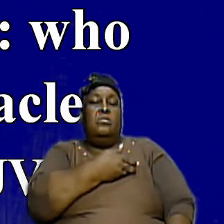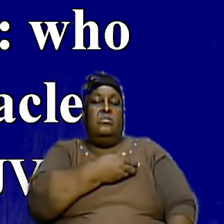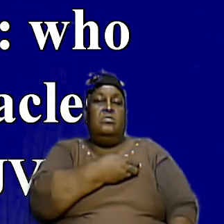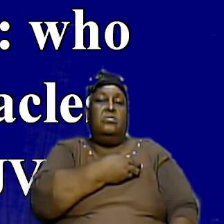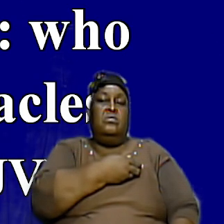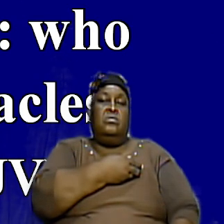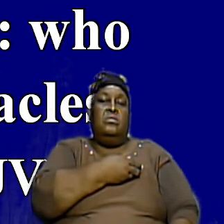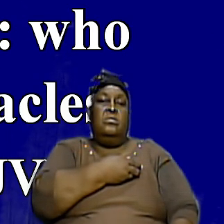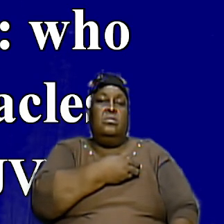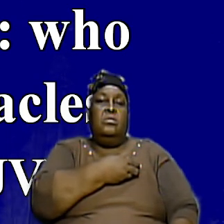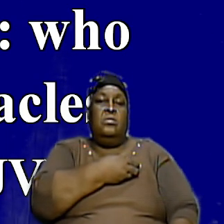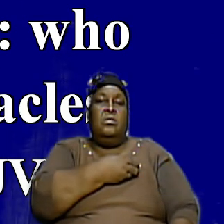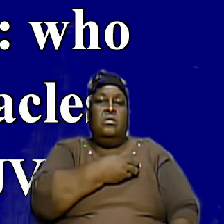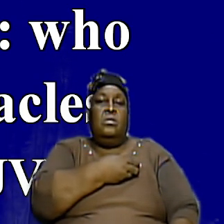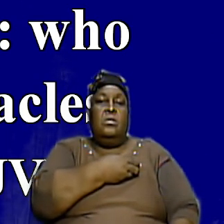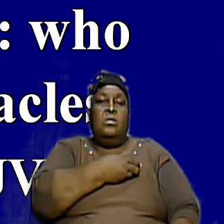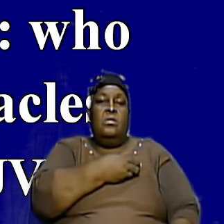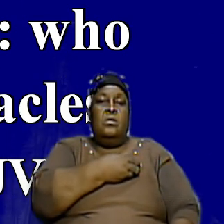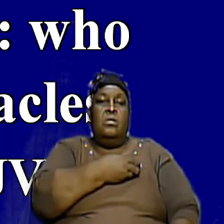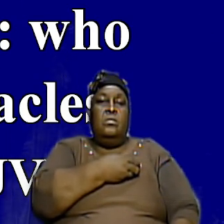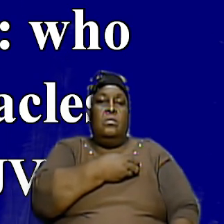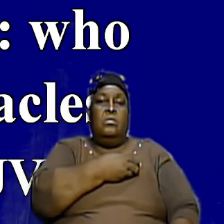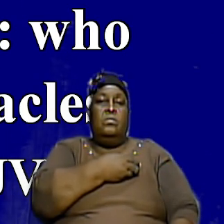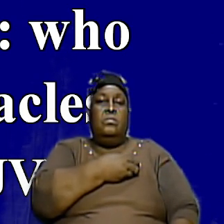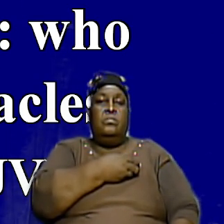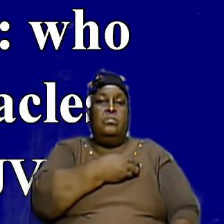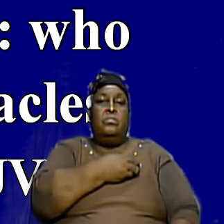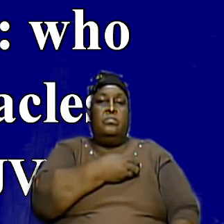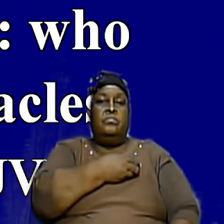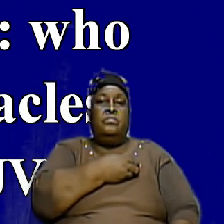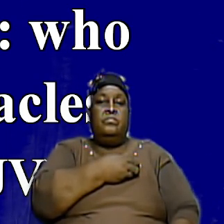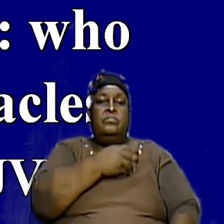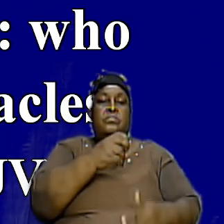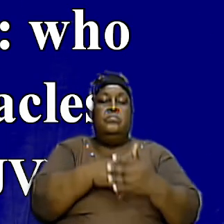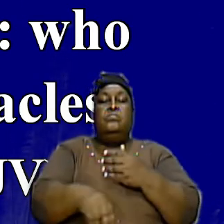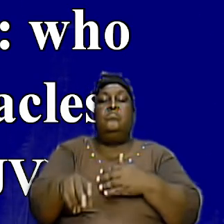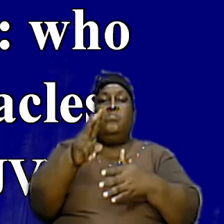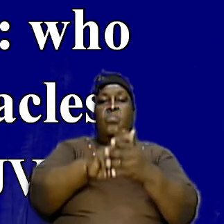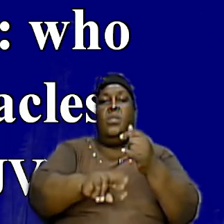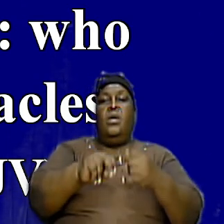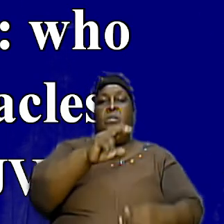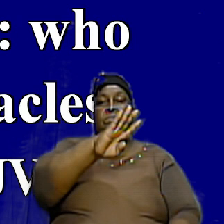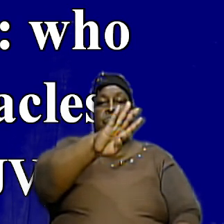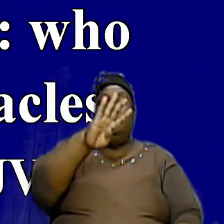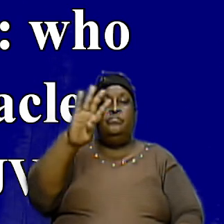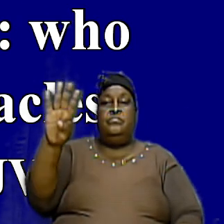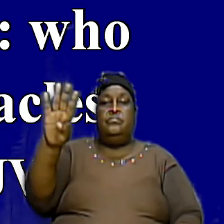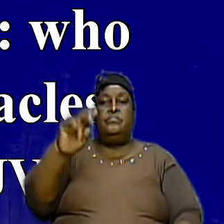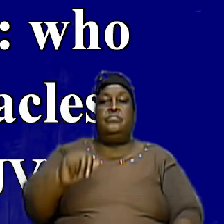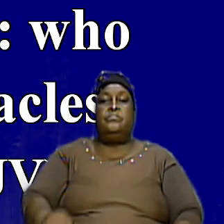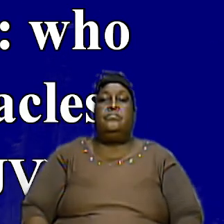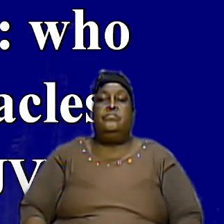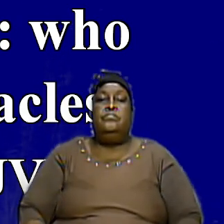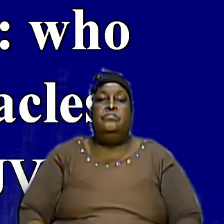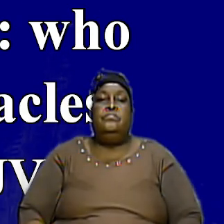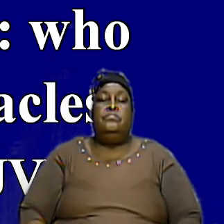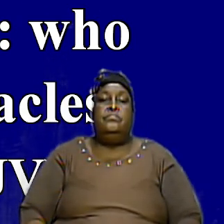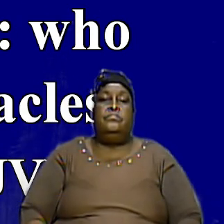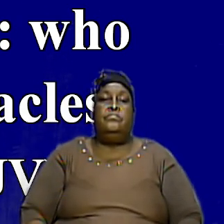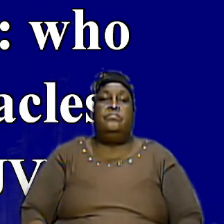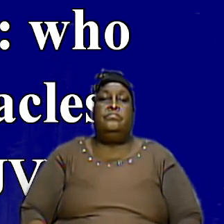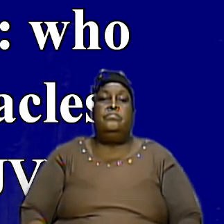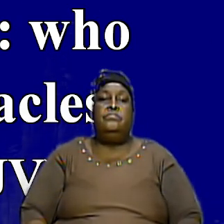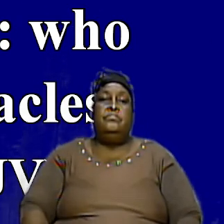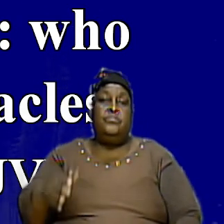unto us and so verse 44 we're going to go down notice though before we look at verse 44